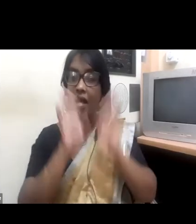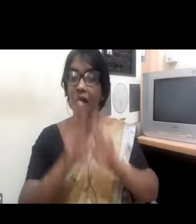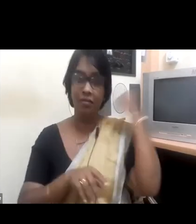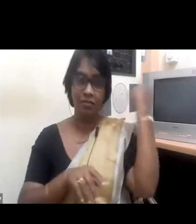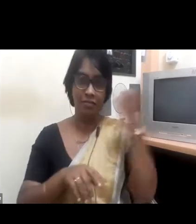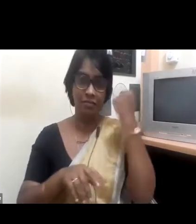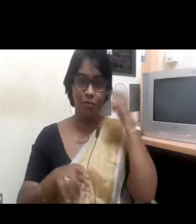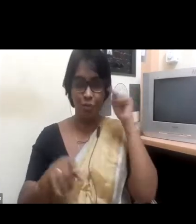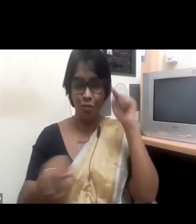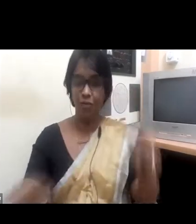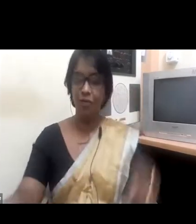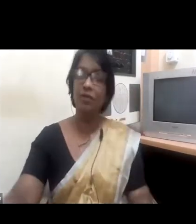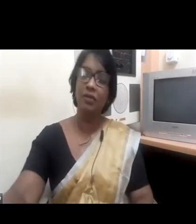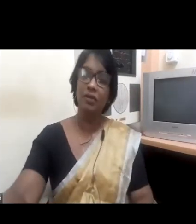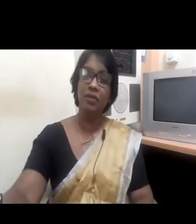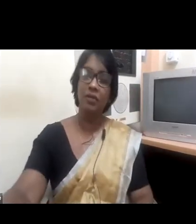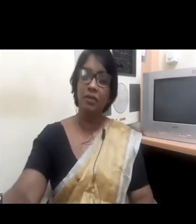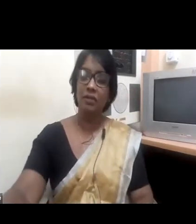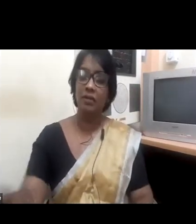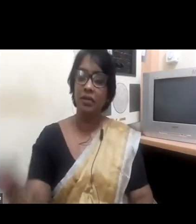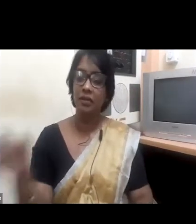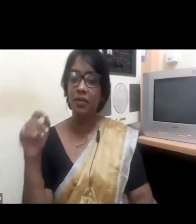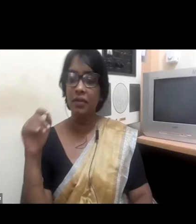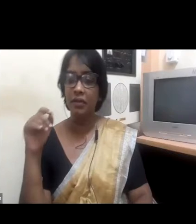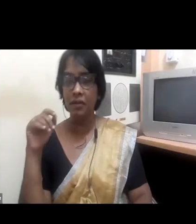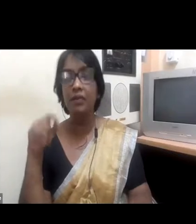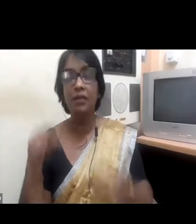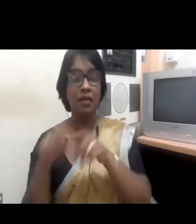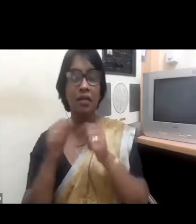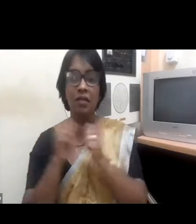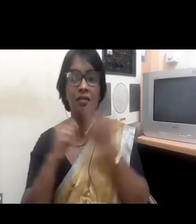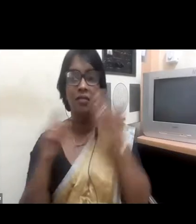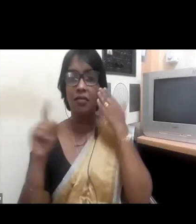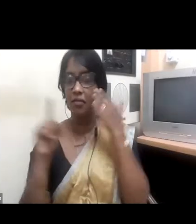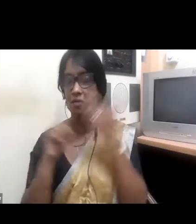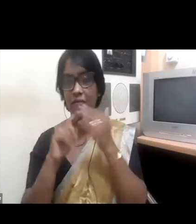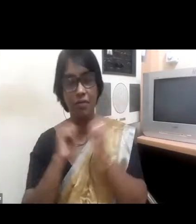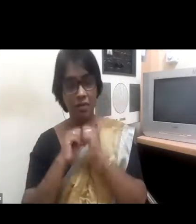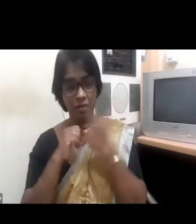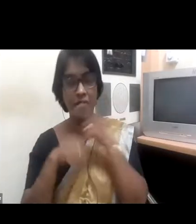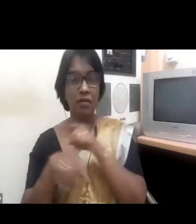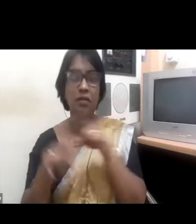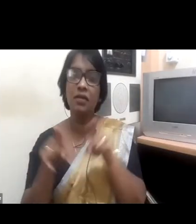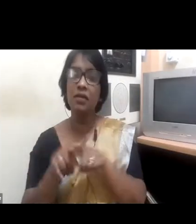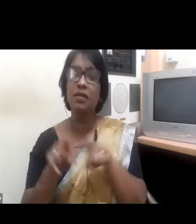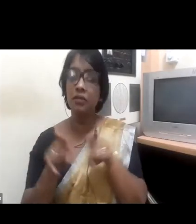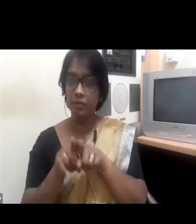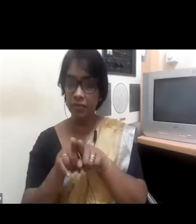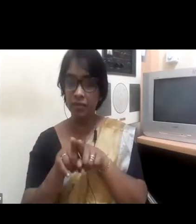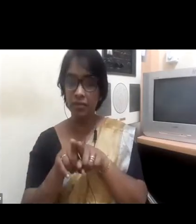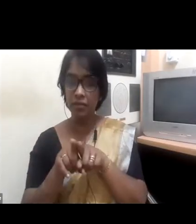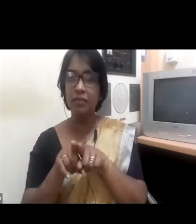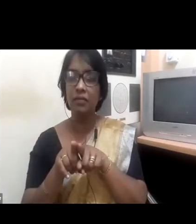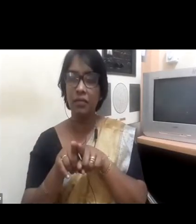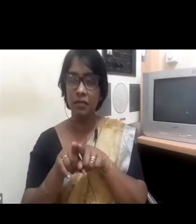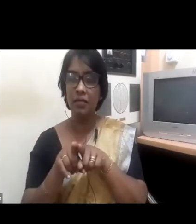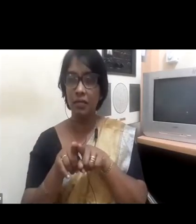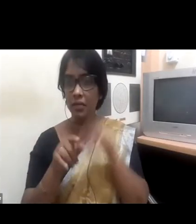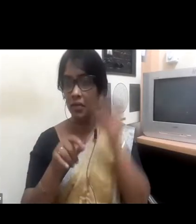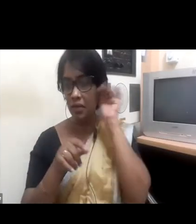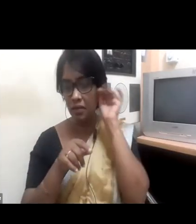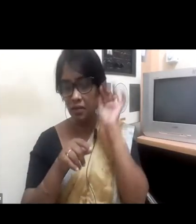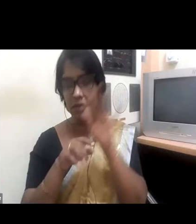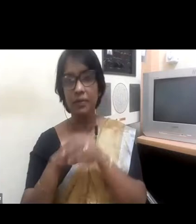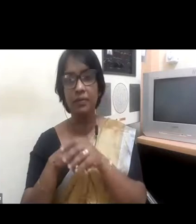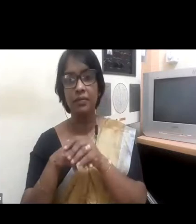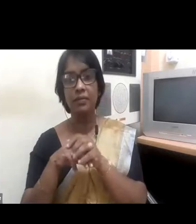introduction. And what we are going to ask Hiran to share with us is how in